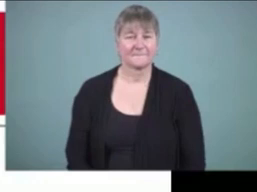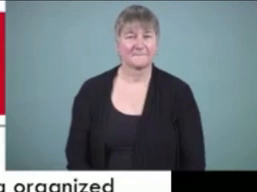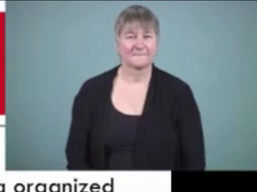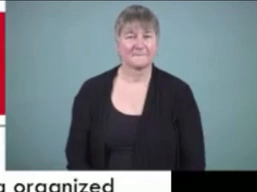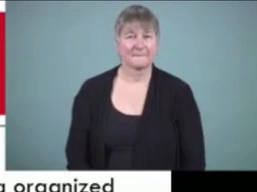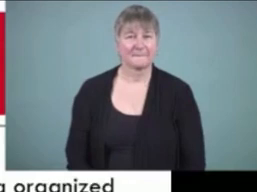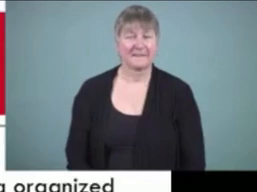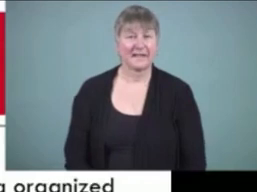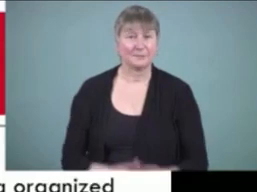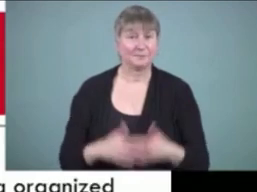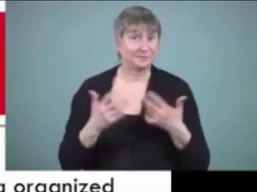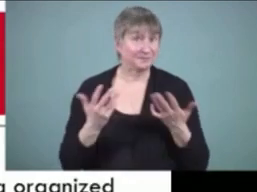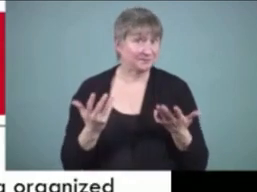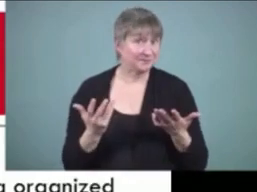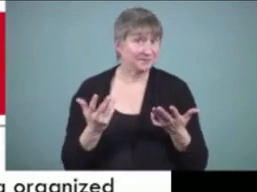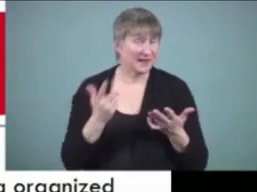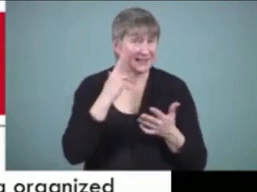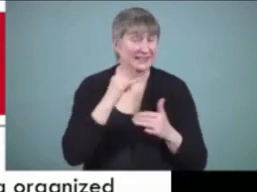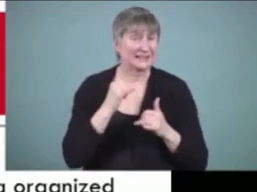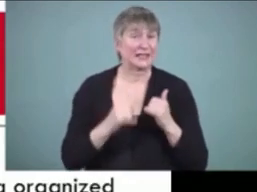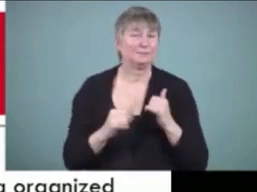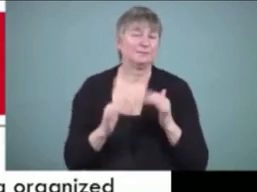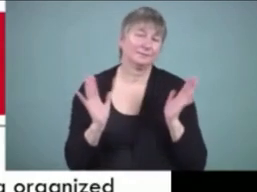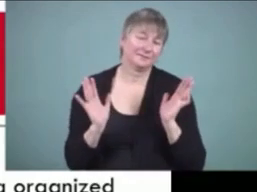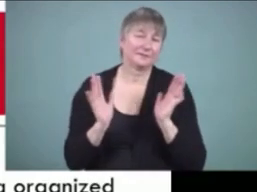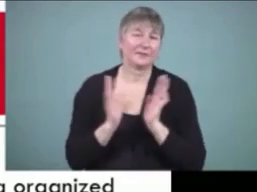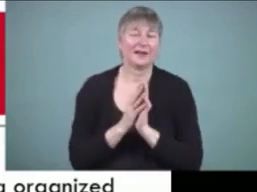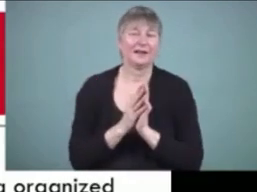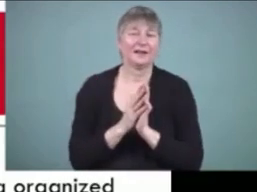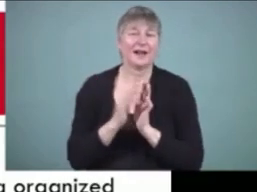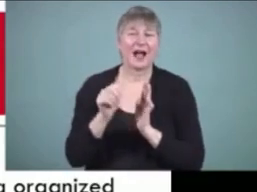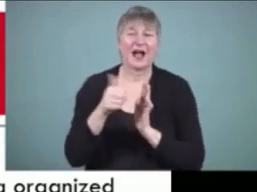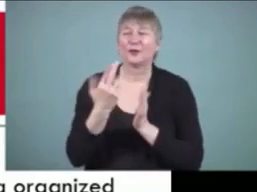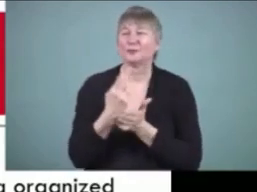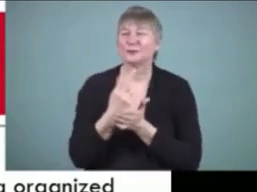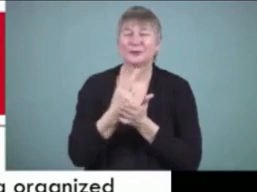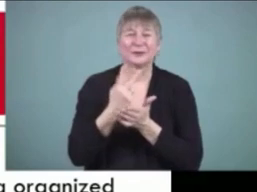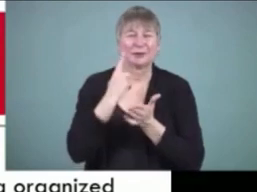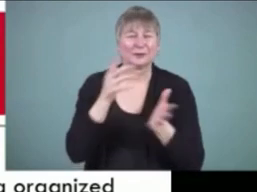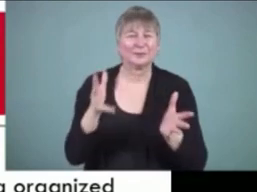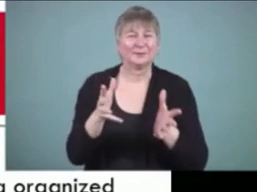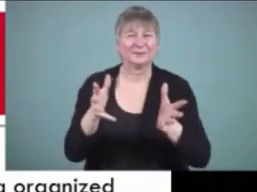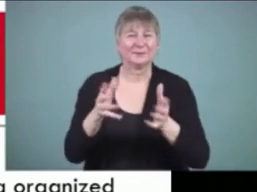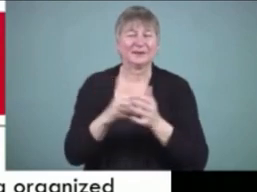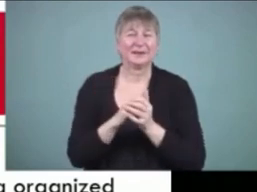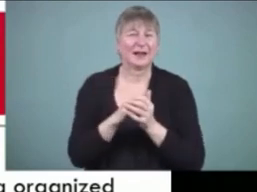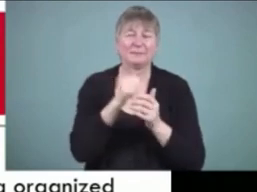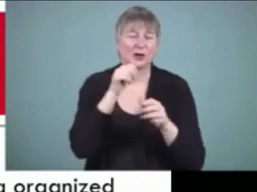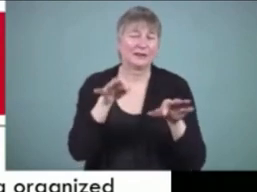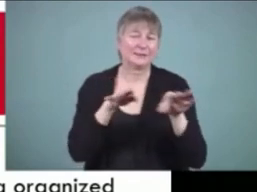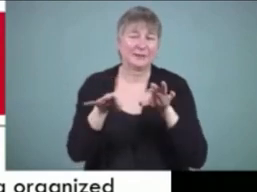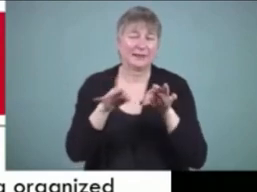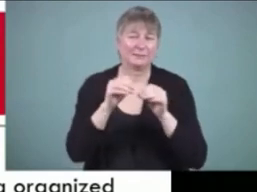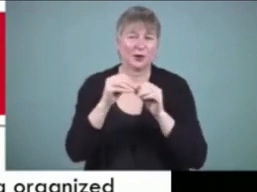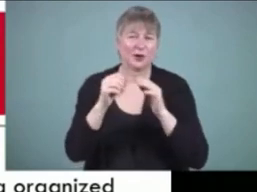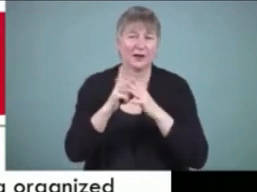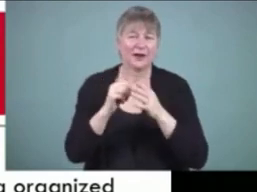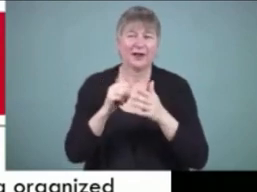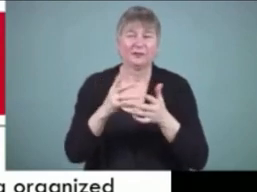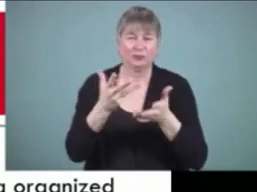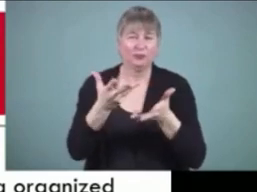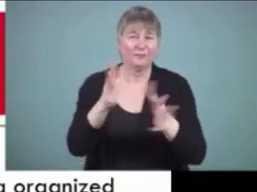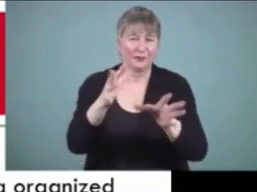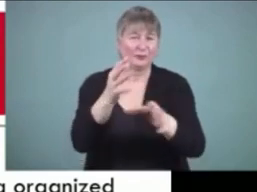and i think we're close to the last oh that this is a couple of other resources you can look at i'm not going to spend time talking about these they're all in your